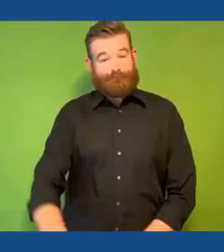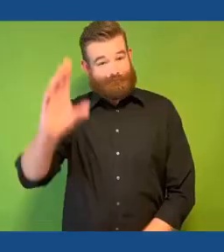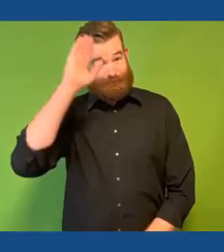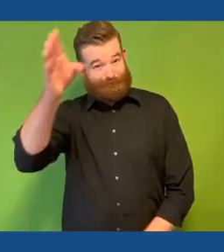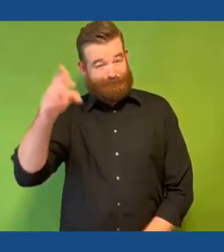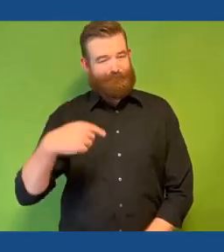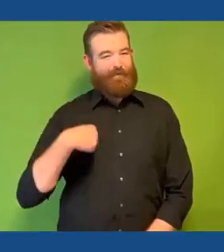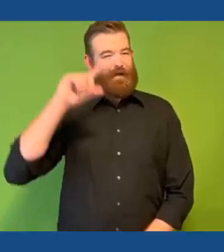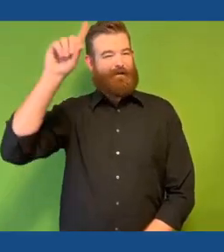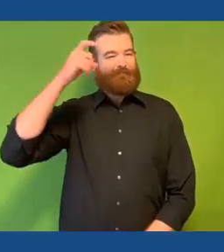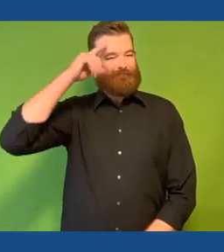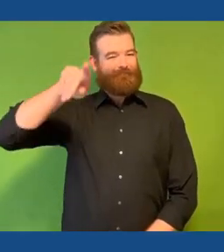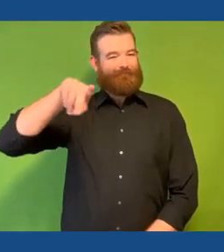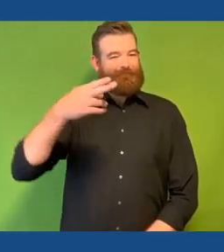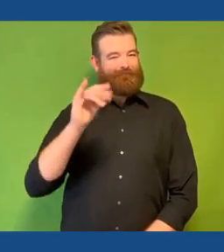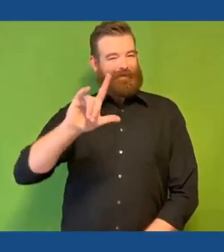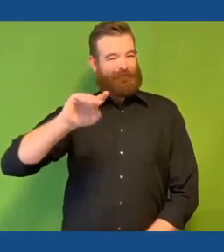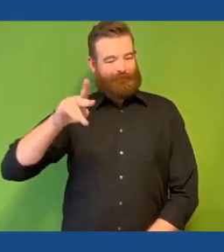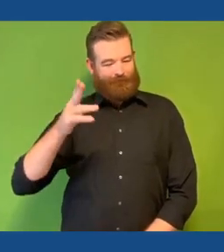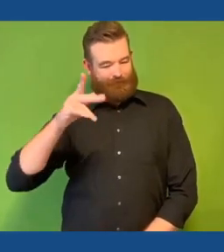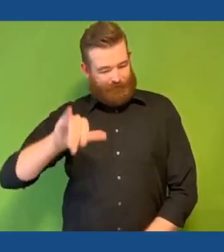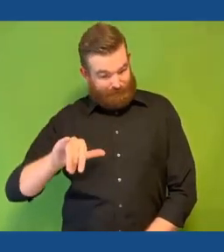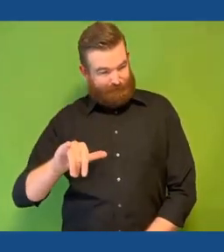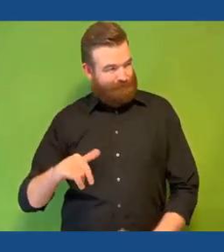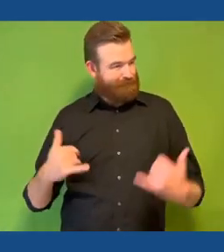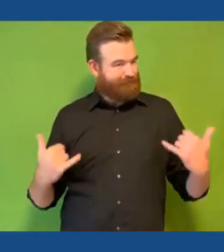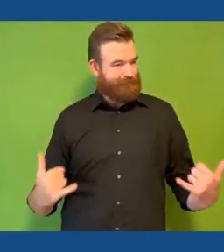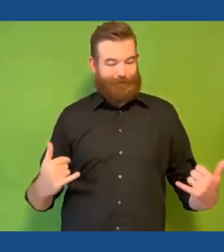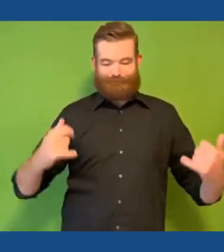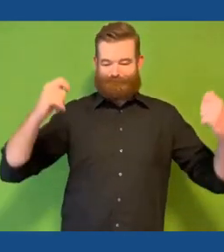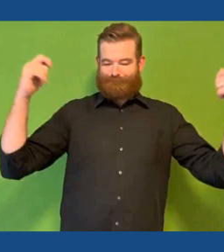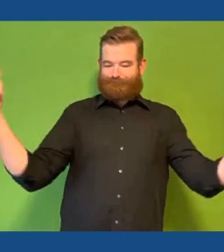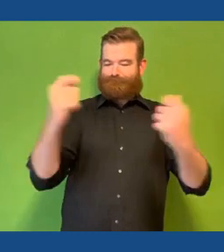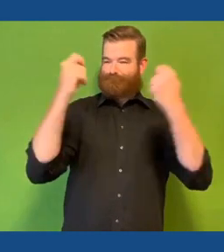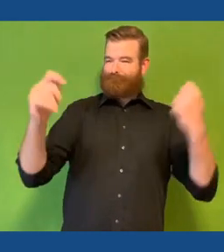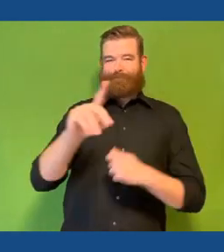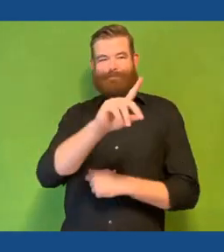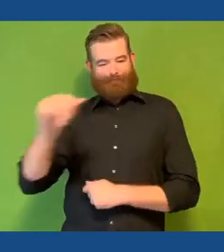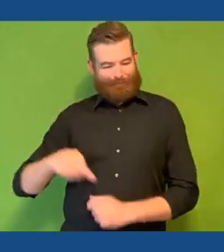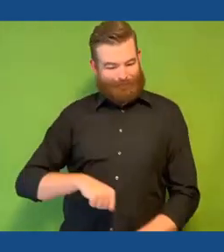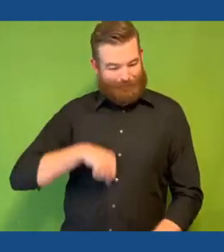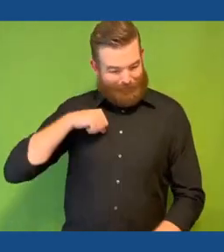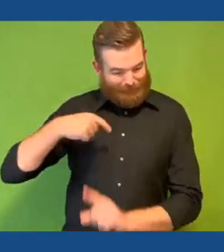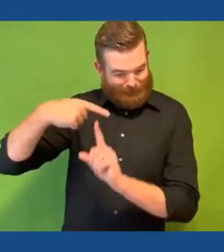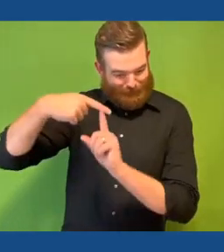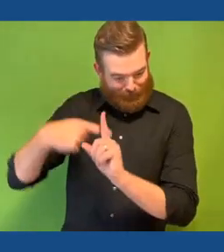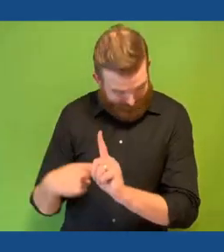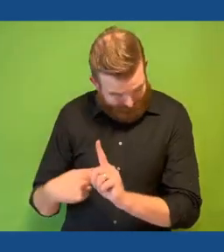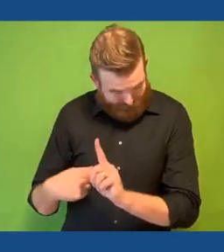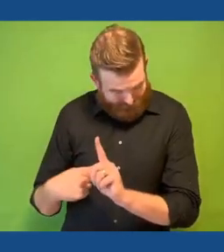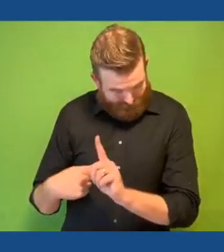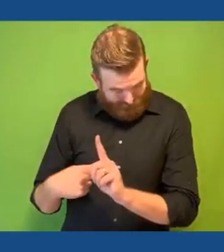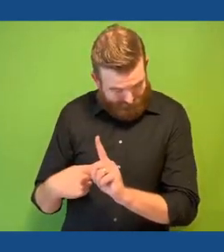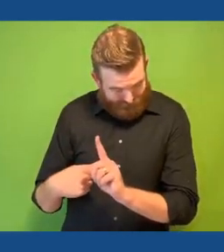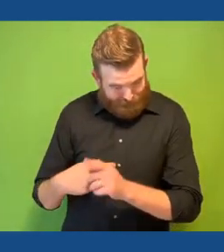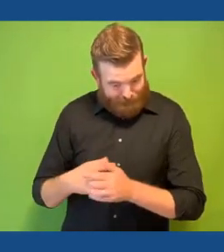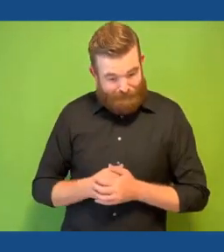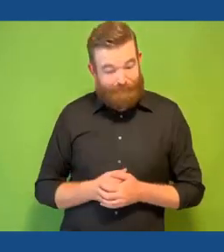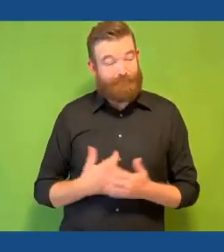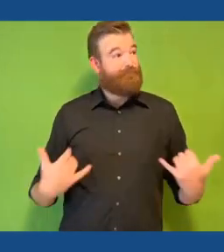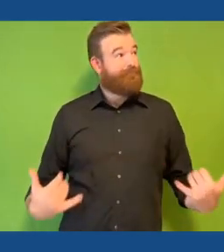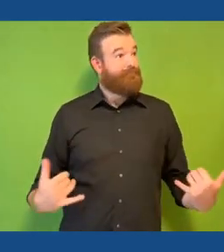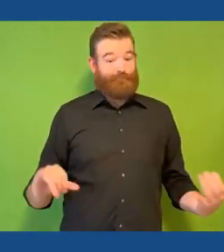Hey everybody, Governor Phil Murphy here. It is my honor to join with all of you in celebrating Disability Pride Month.